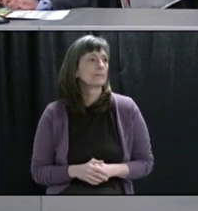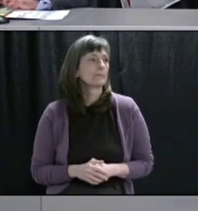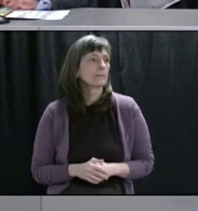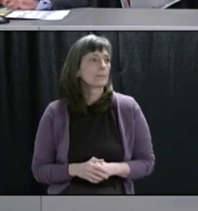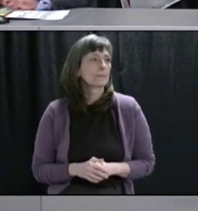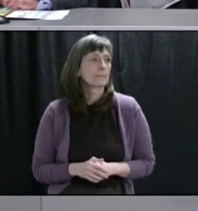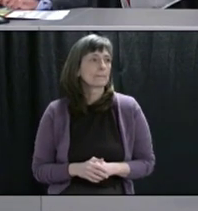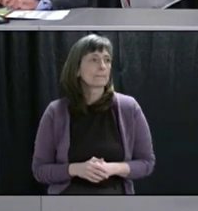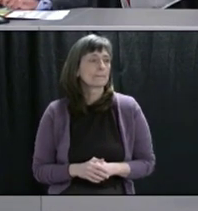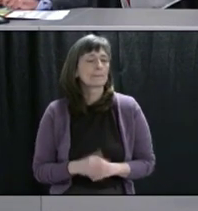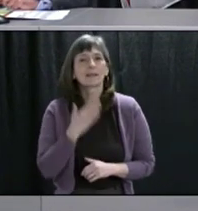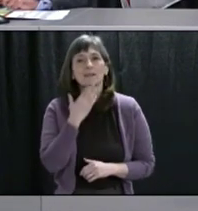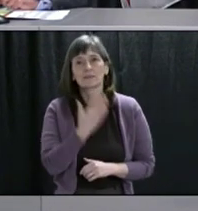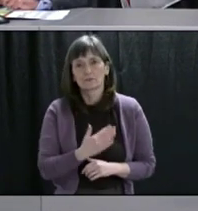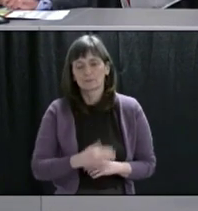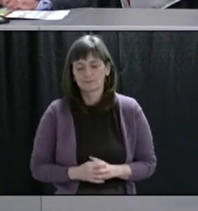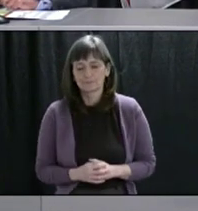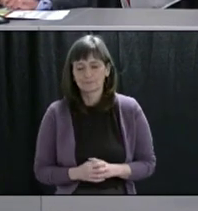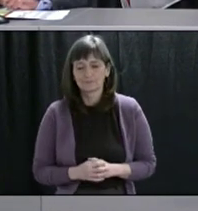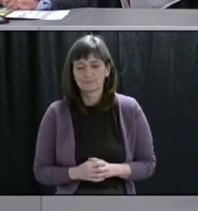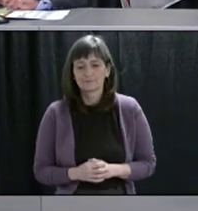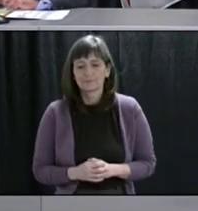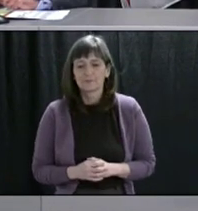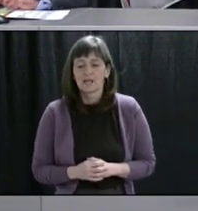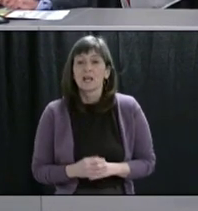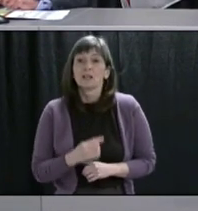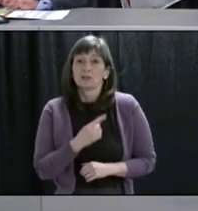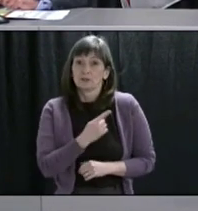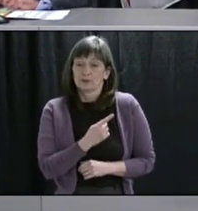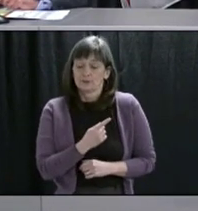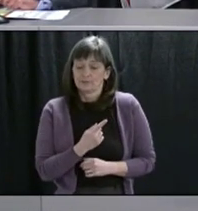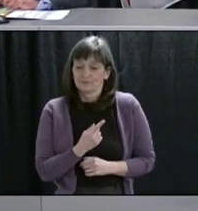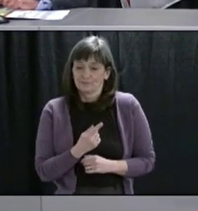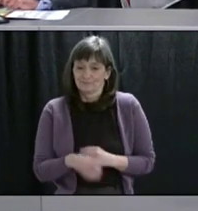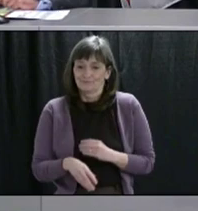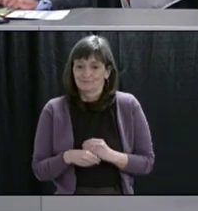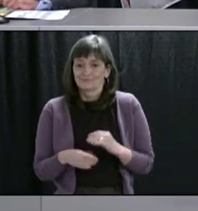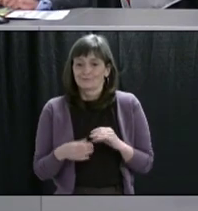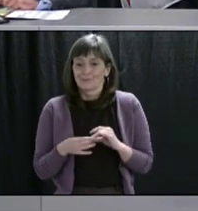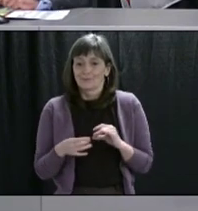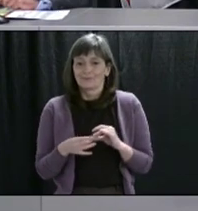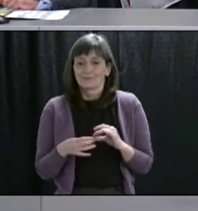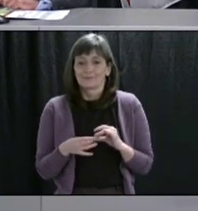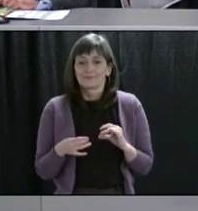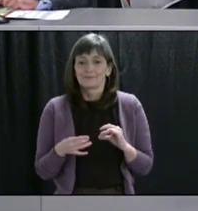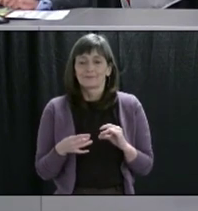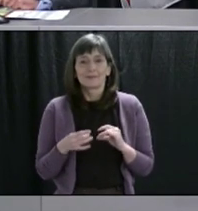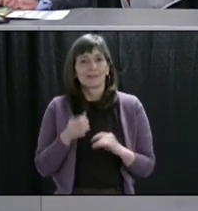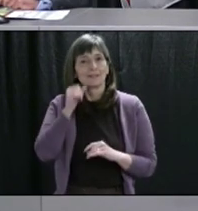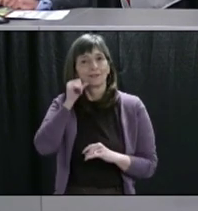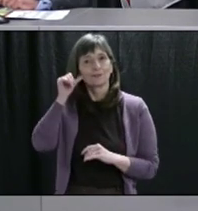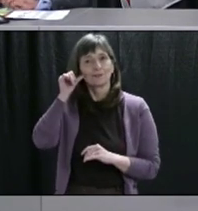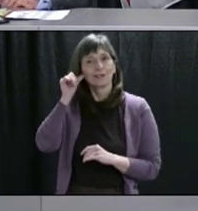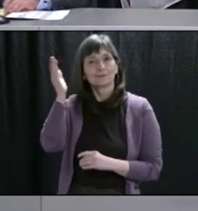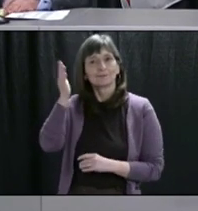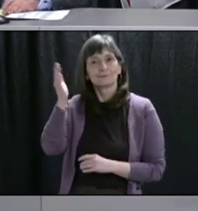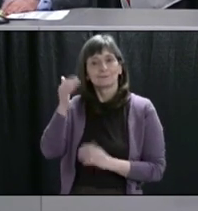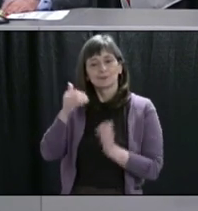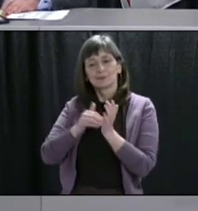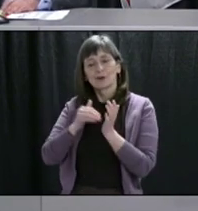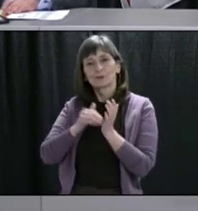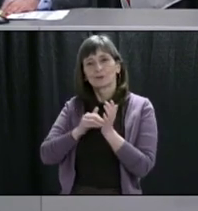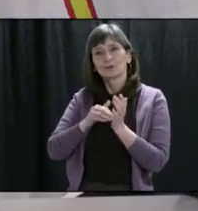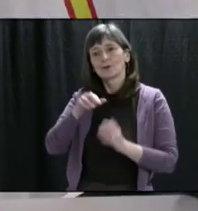Well, thank you, Dr. Fitzgerald. And you may mention on the analysis that was done by Dr.